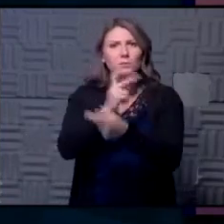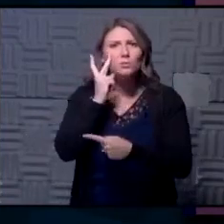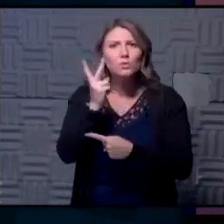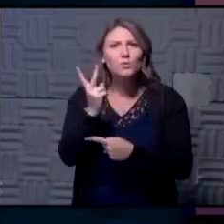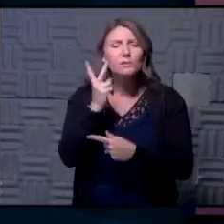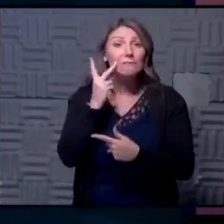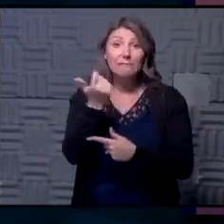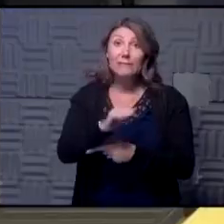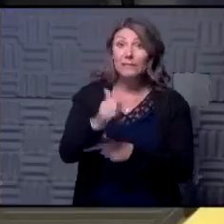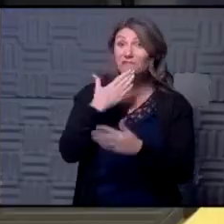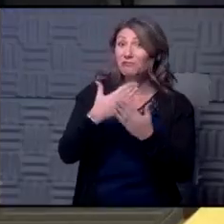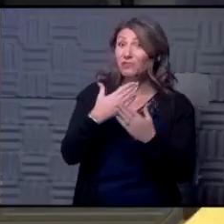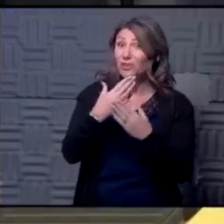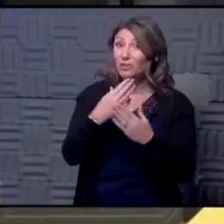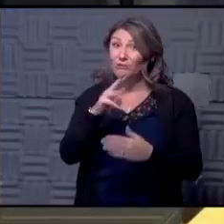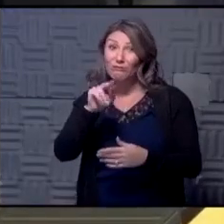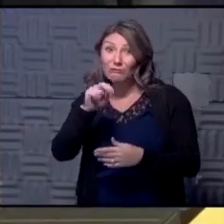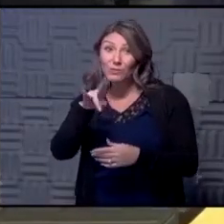is there any good news